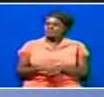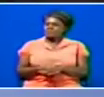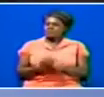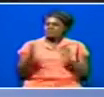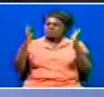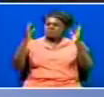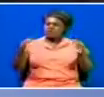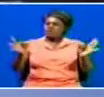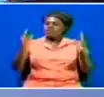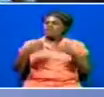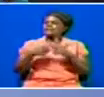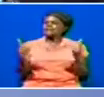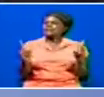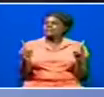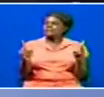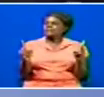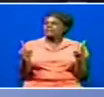event officially began?